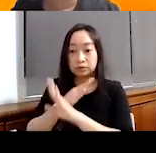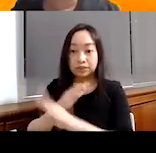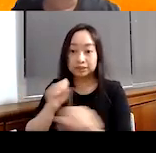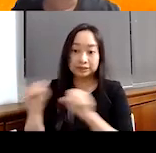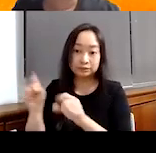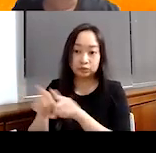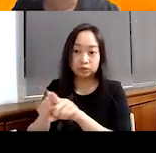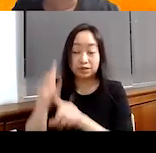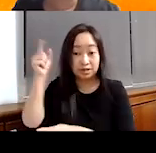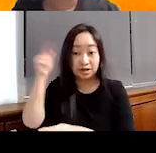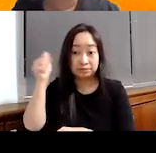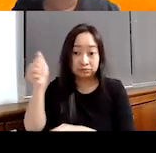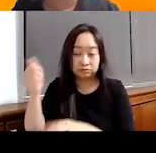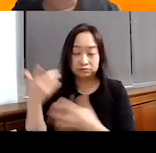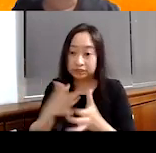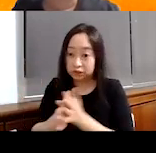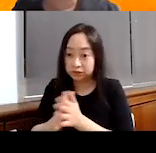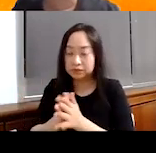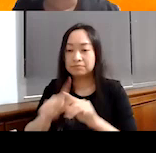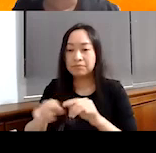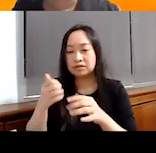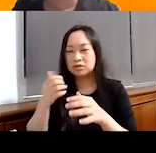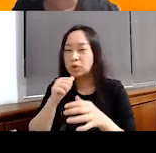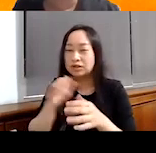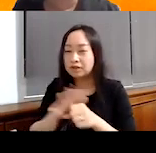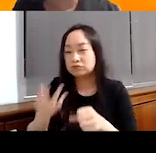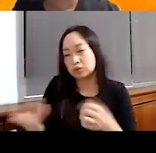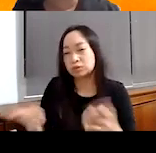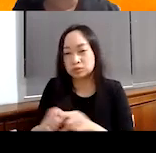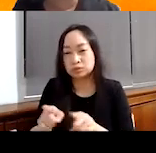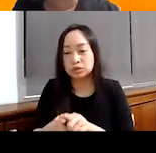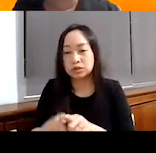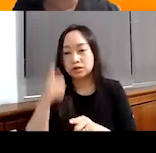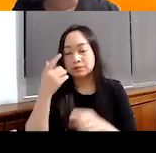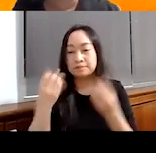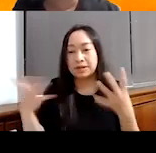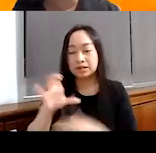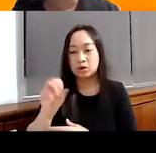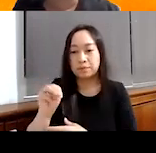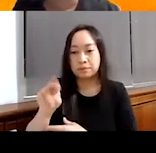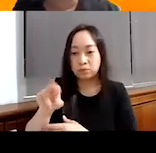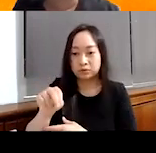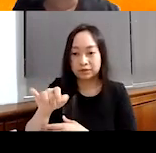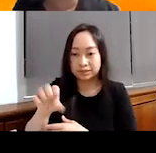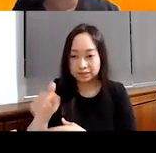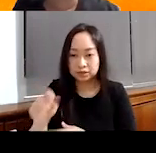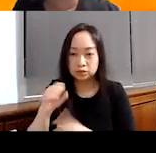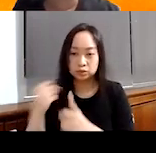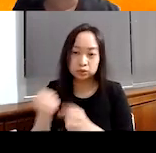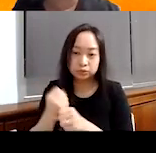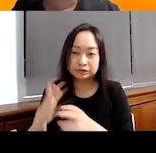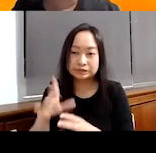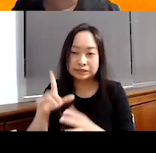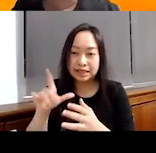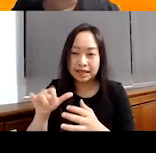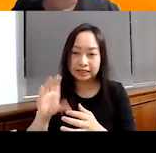is, you know, they're interested, they're willing, but they're under-resourced. So things as common as social workers are really lacking here. So there's